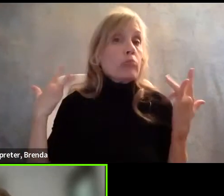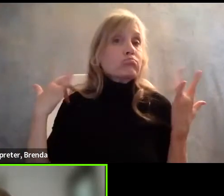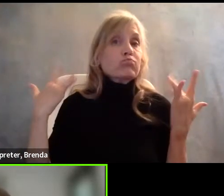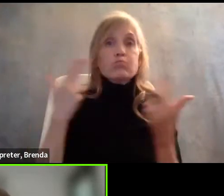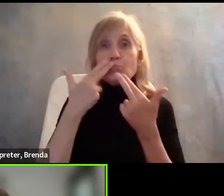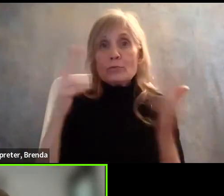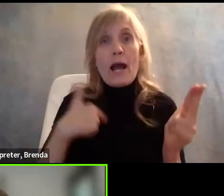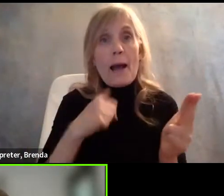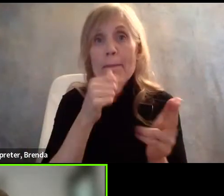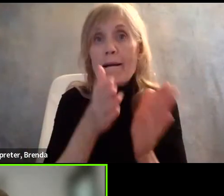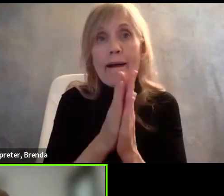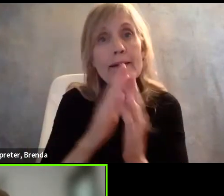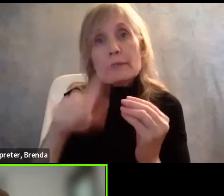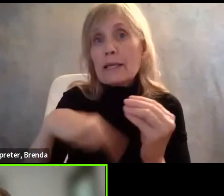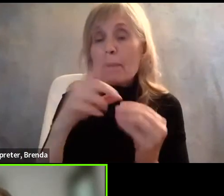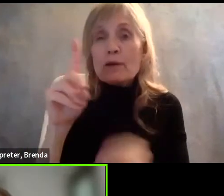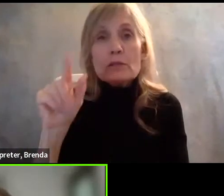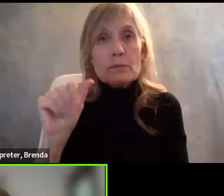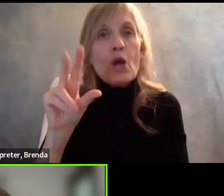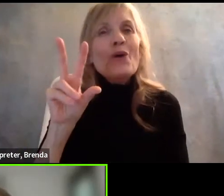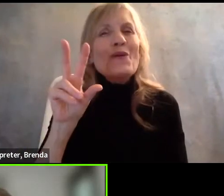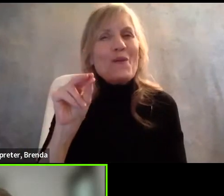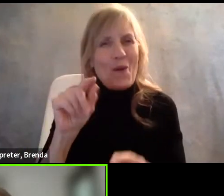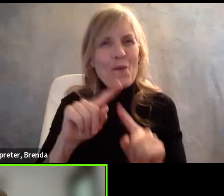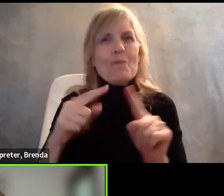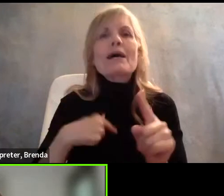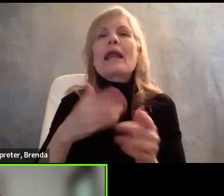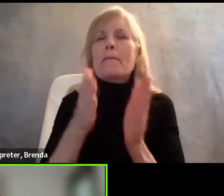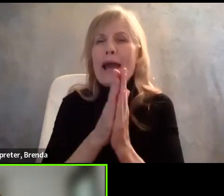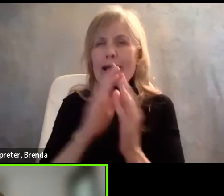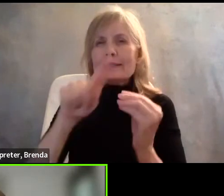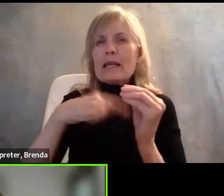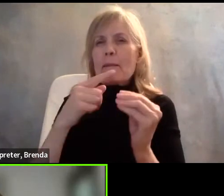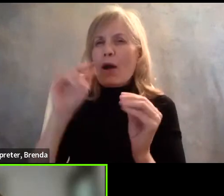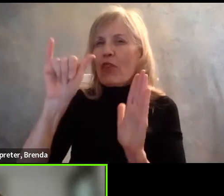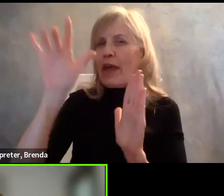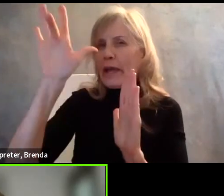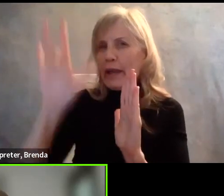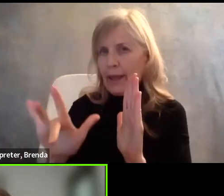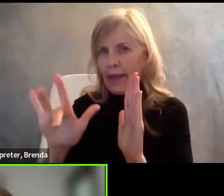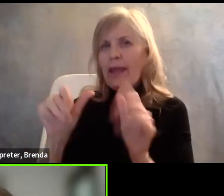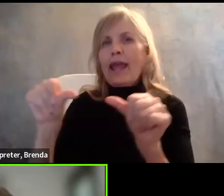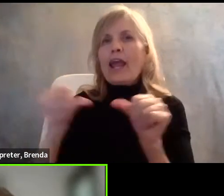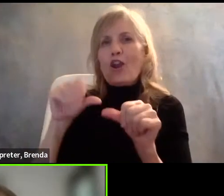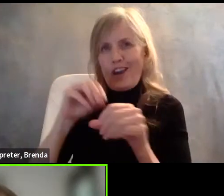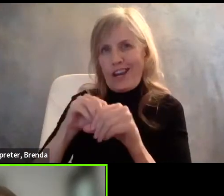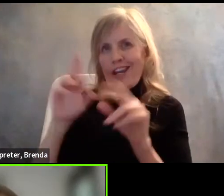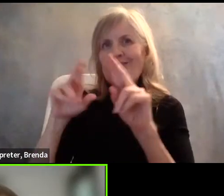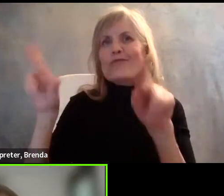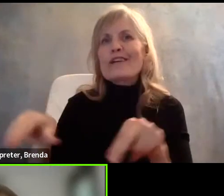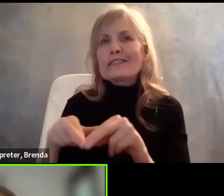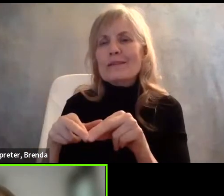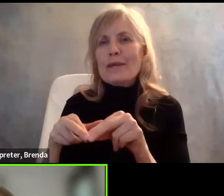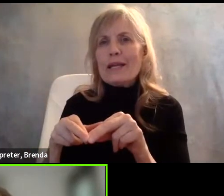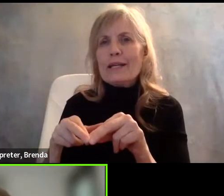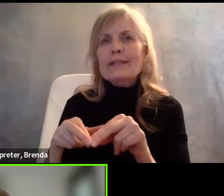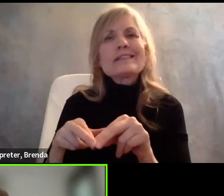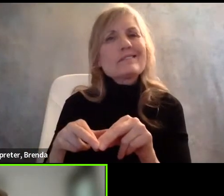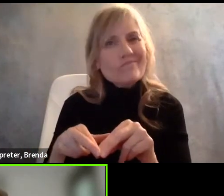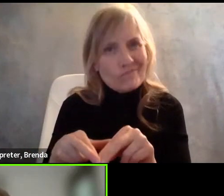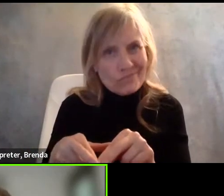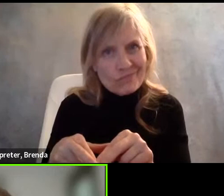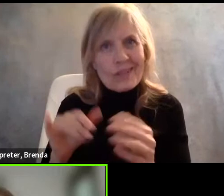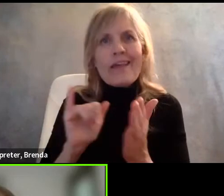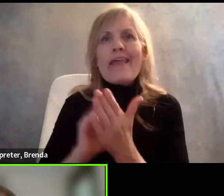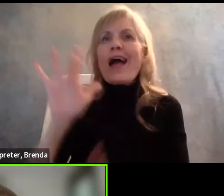I'm asking about the gap in your resume. And that's legitimate. I would say, well, it's likely to reveal